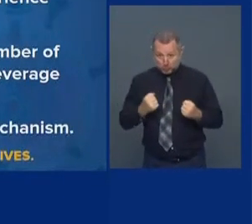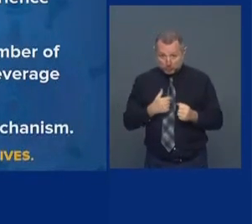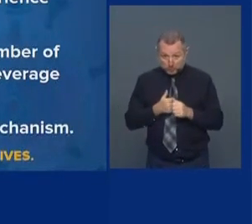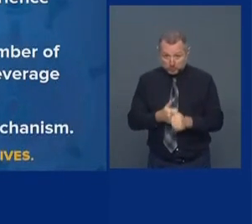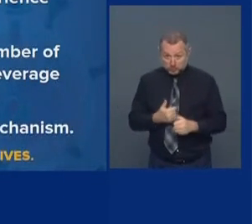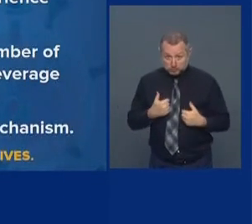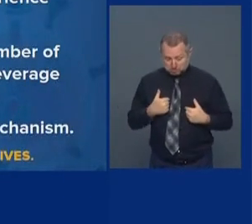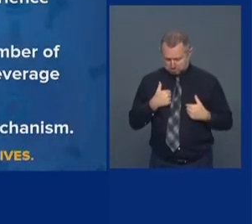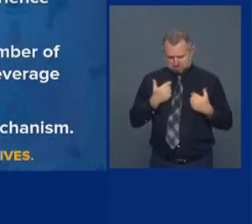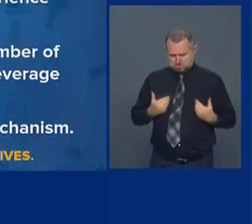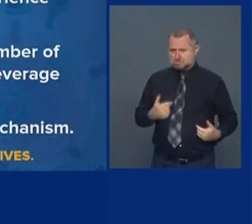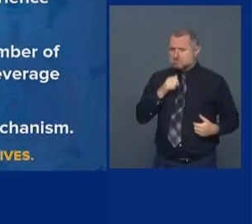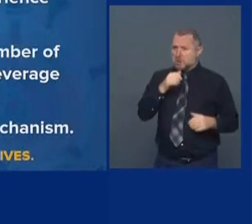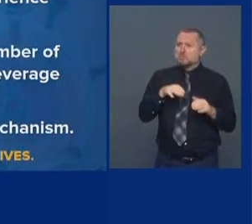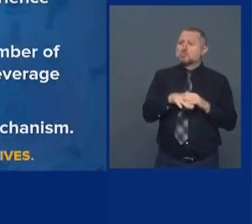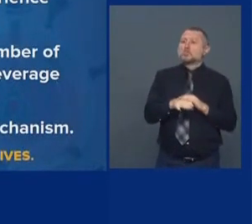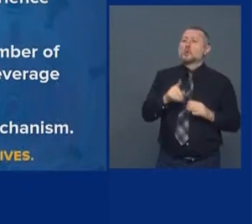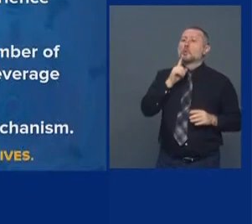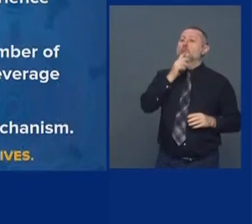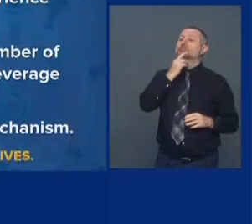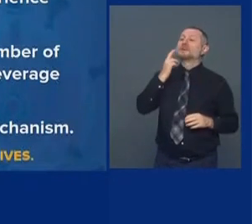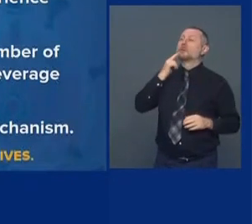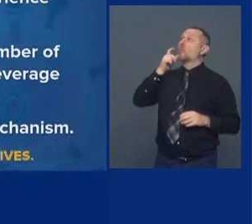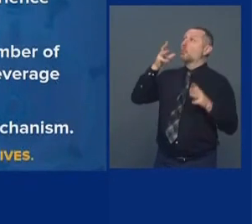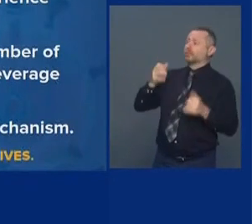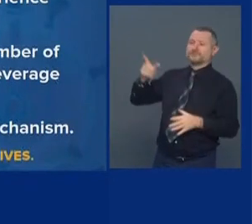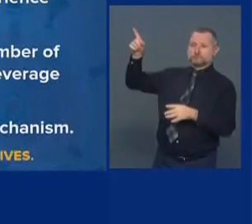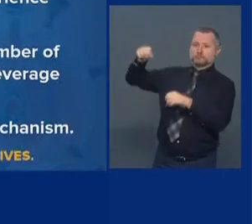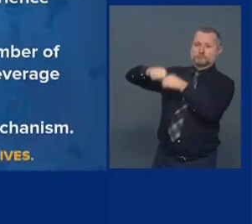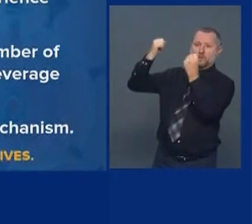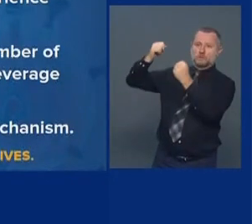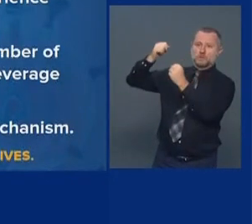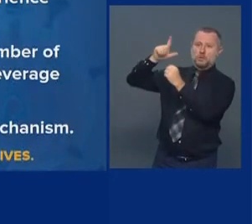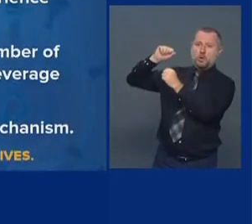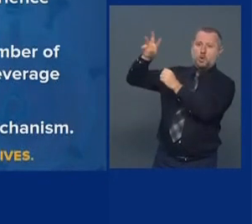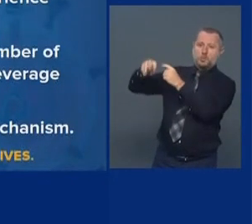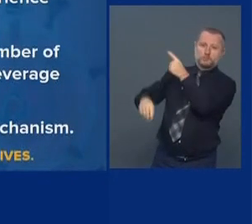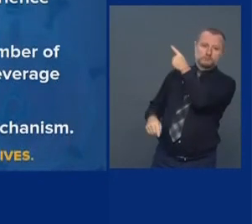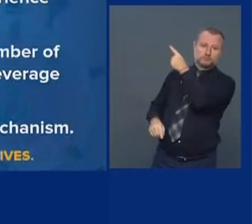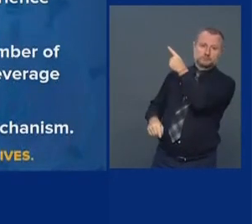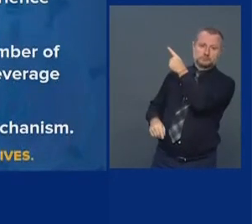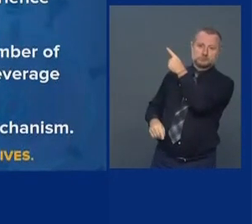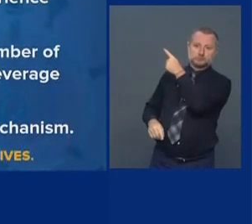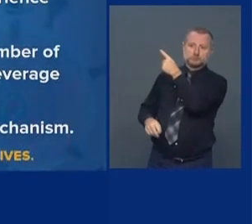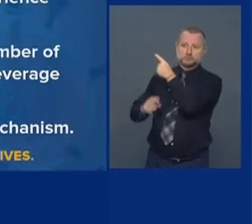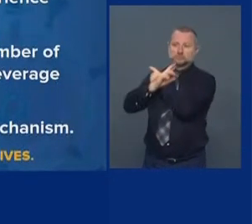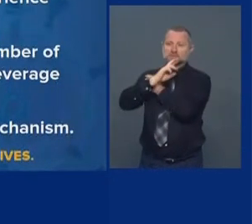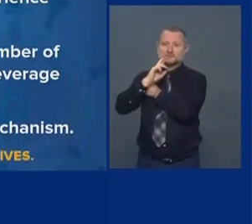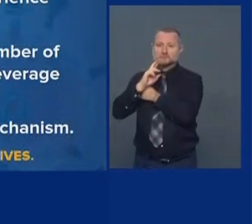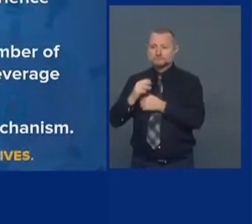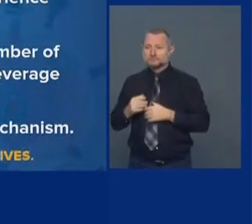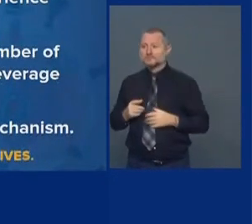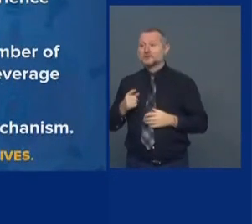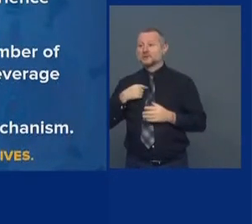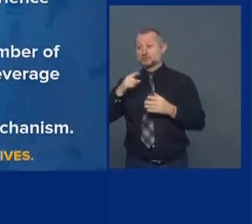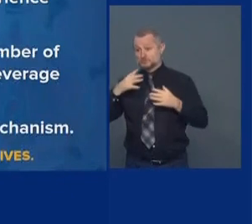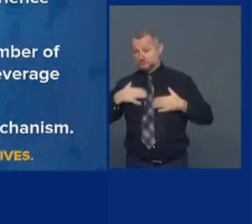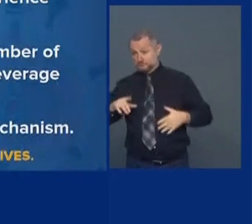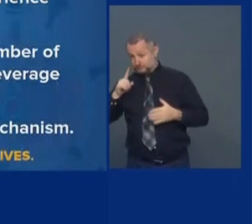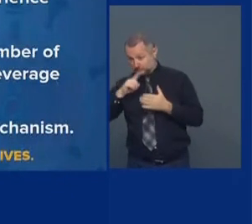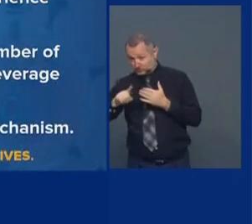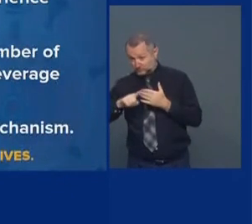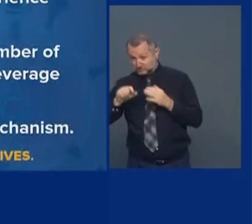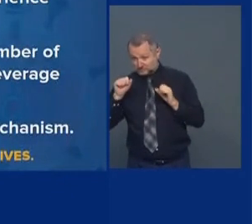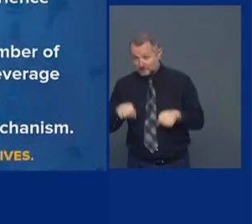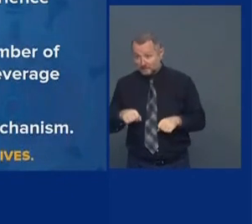owner is out of compliance. So it can be a health inspector. We have